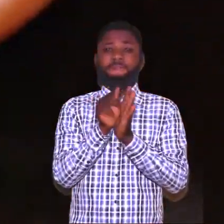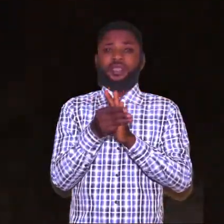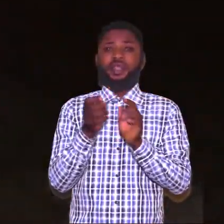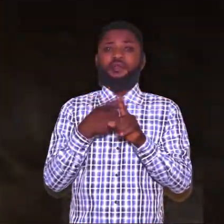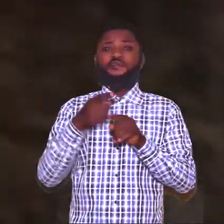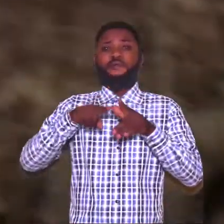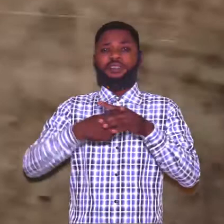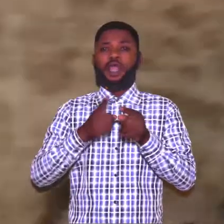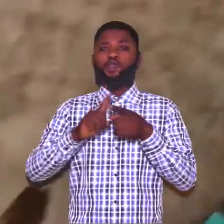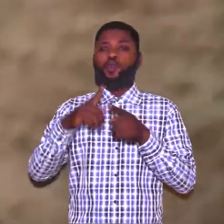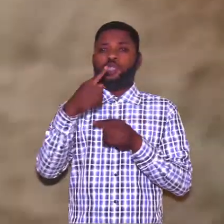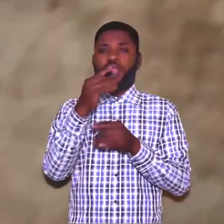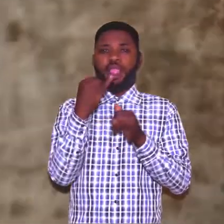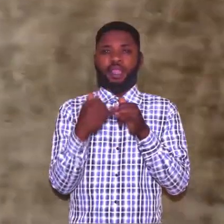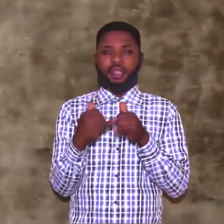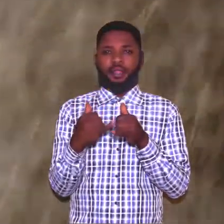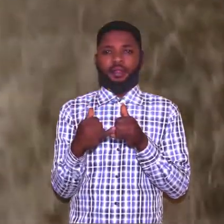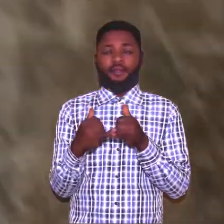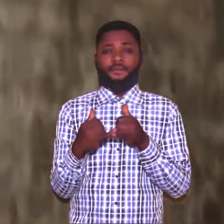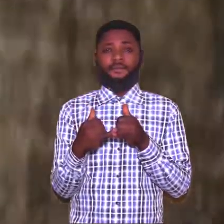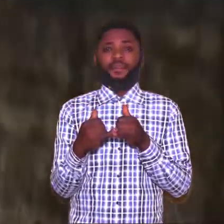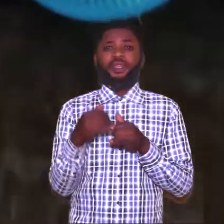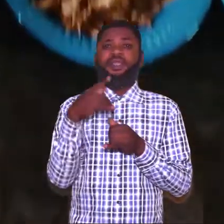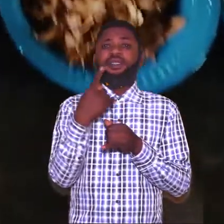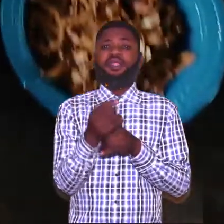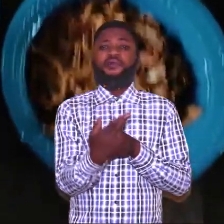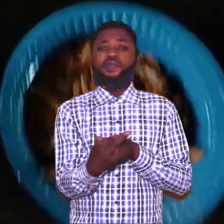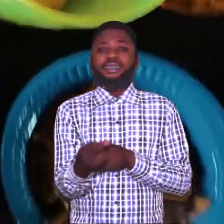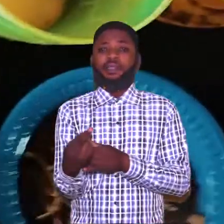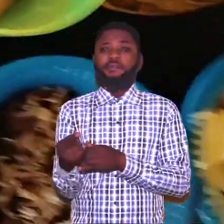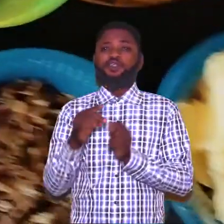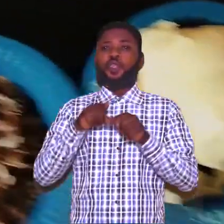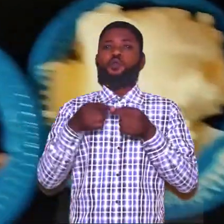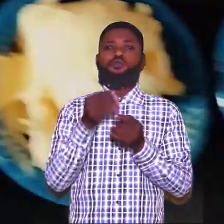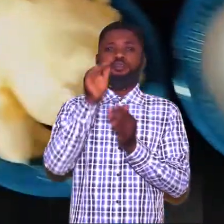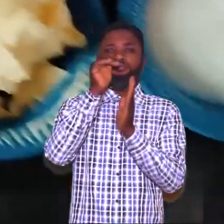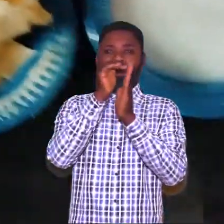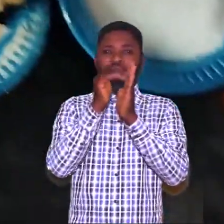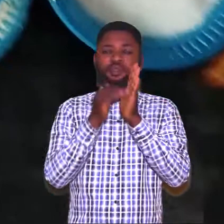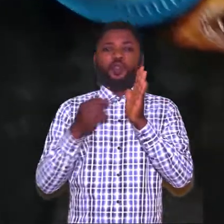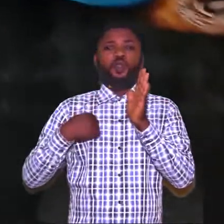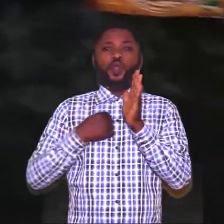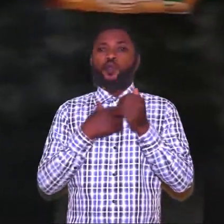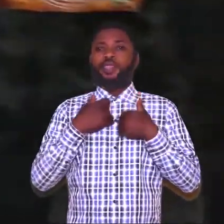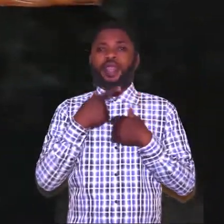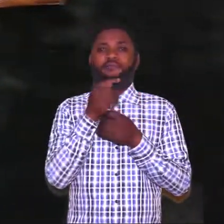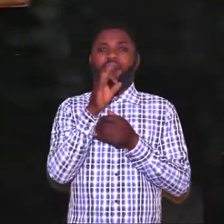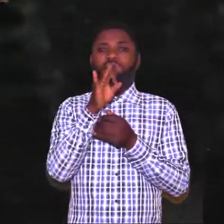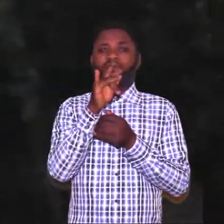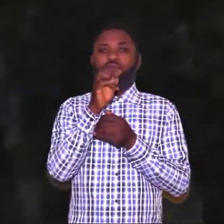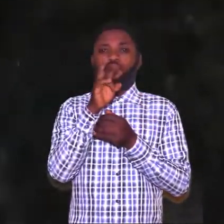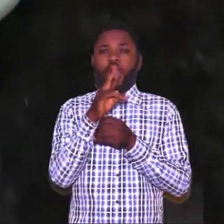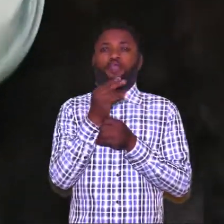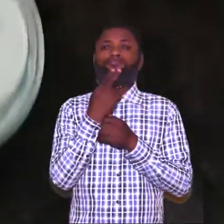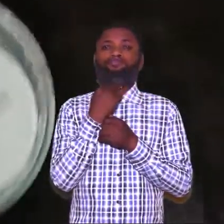minutes from start to finish. The recipe goes to us. We have the flour,